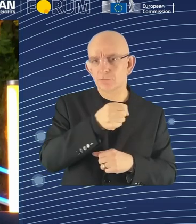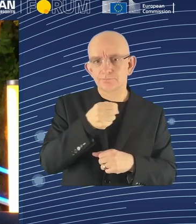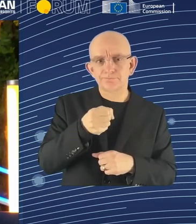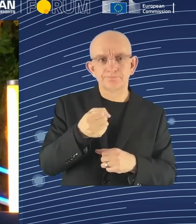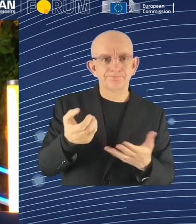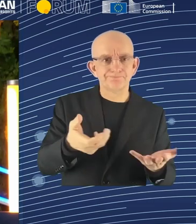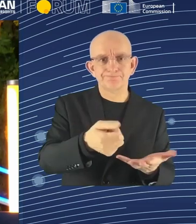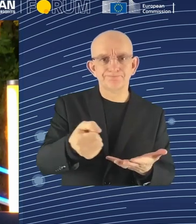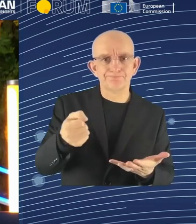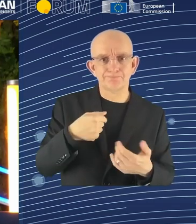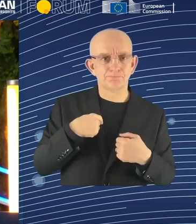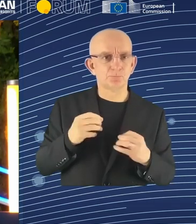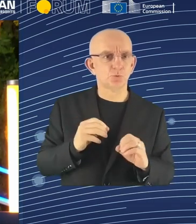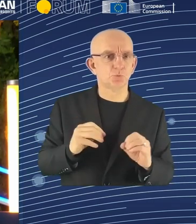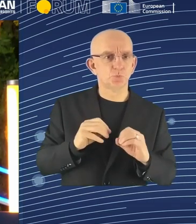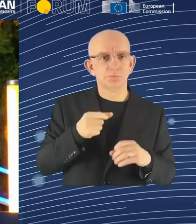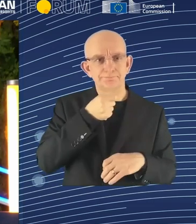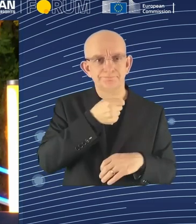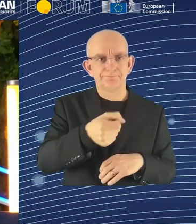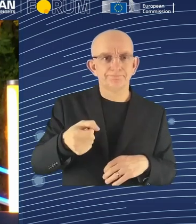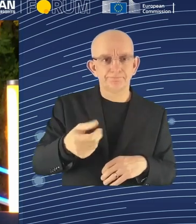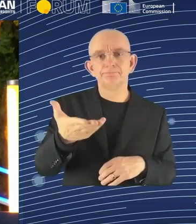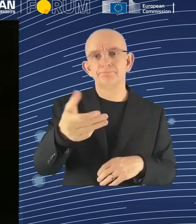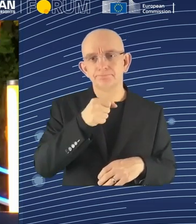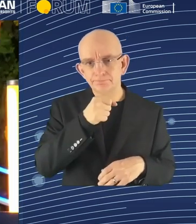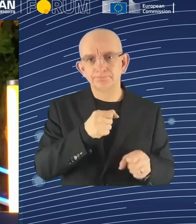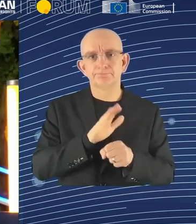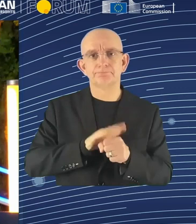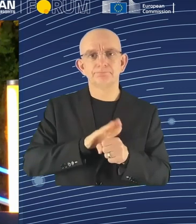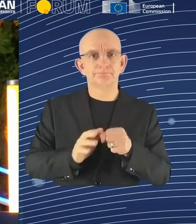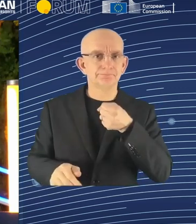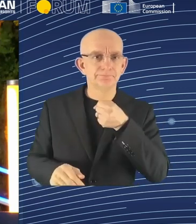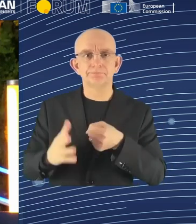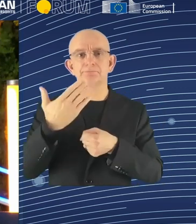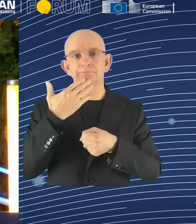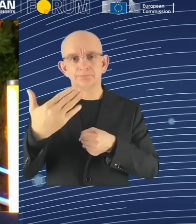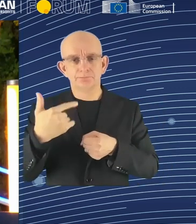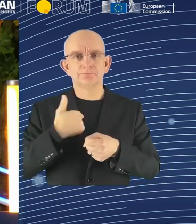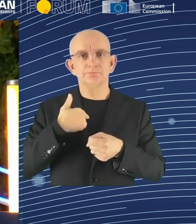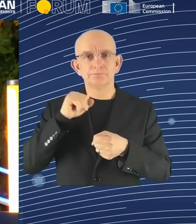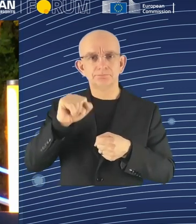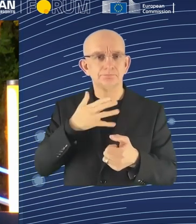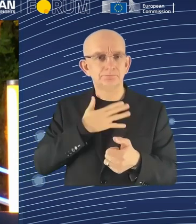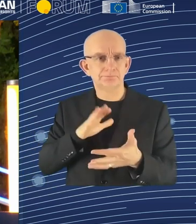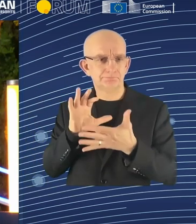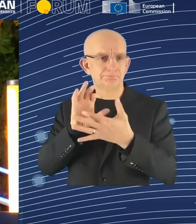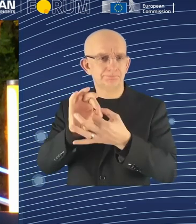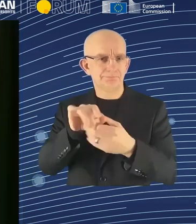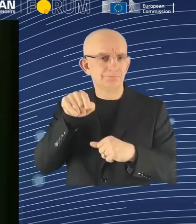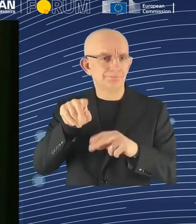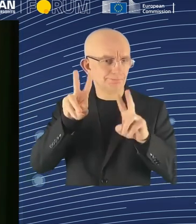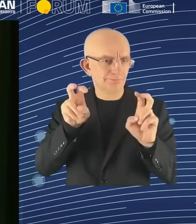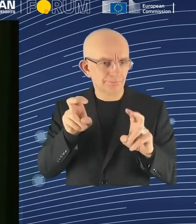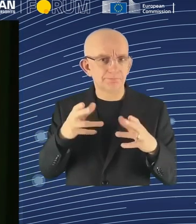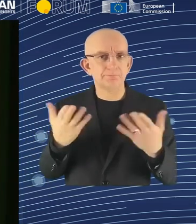So, thank you very much. I would like to come back to this issue, what will humans do when AI